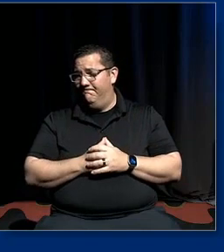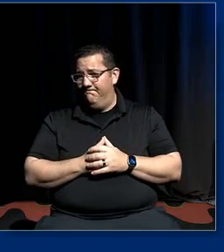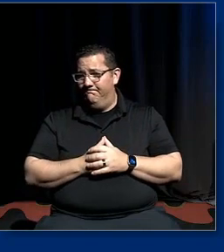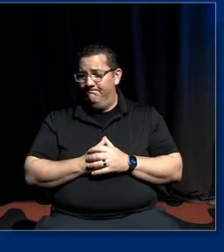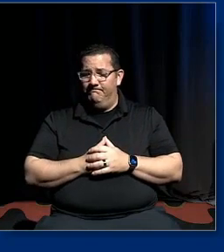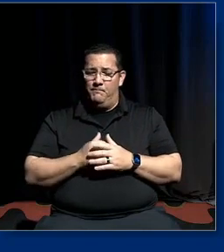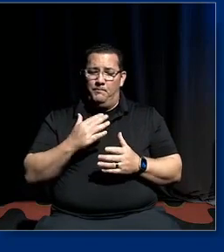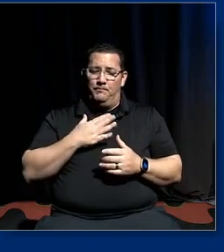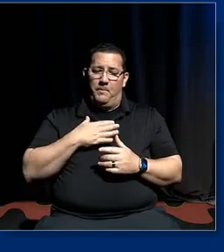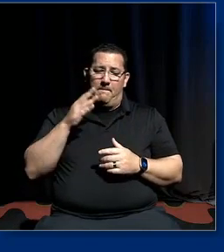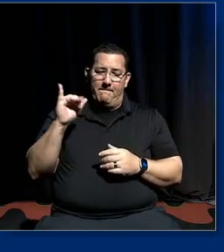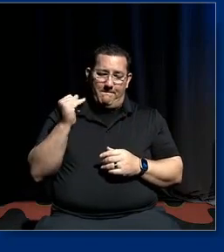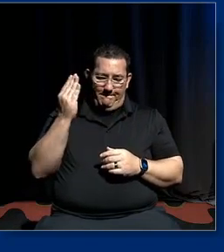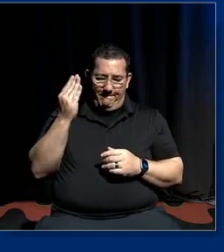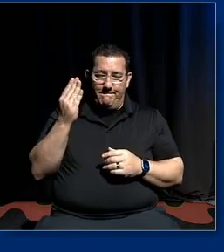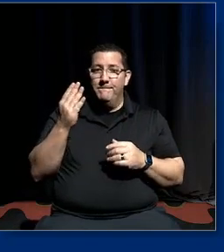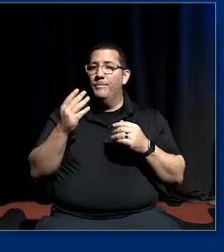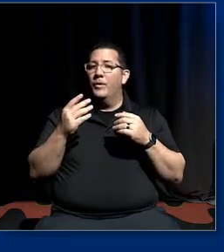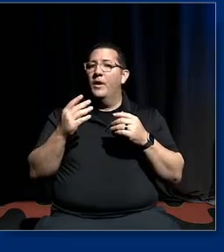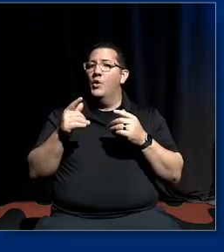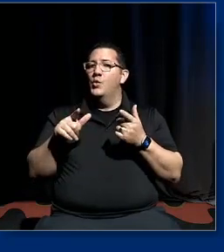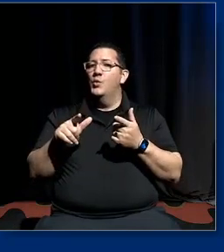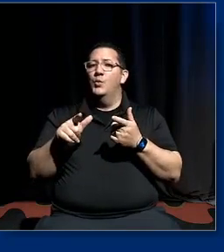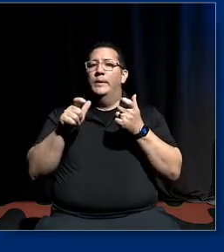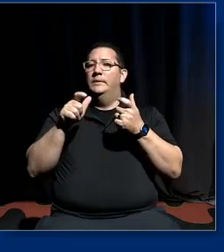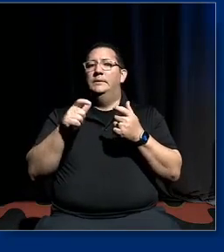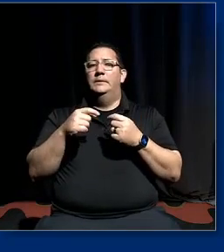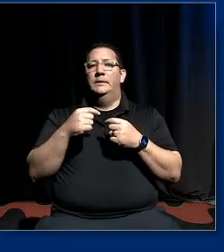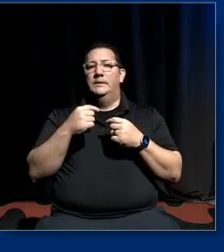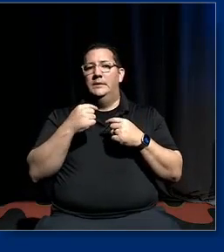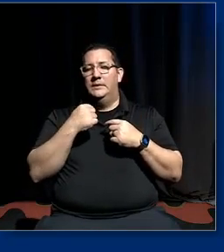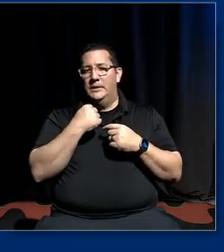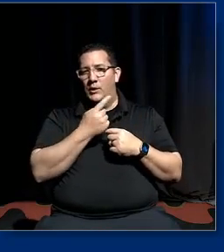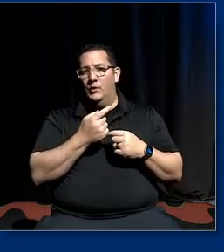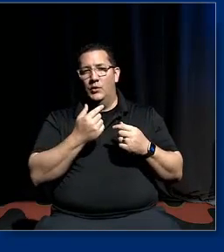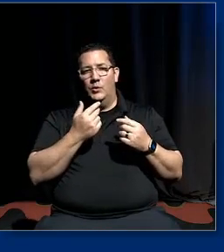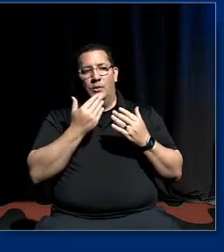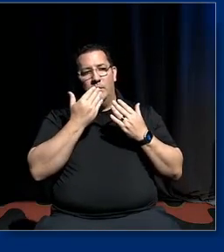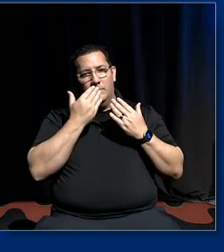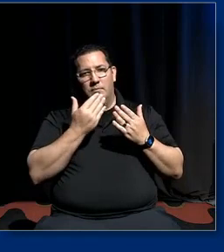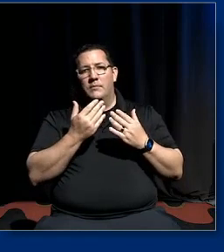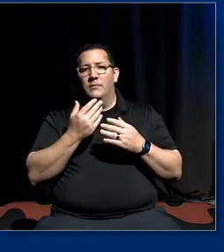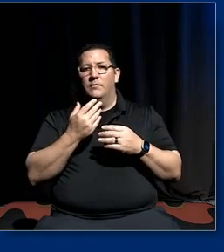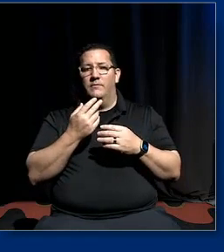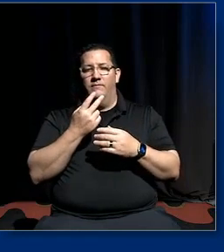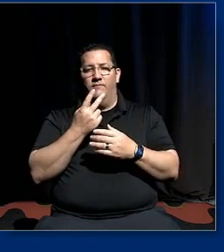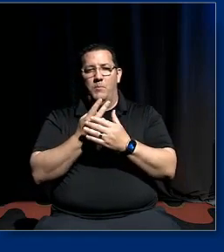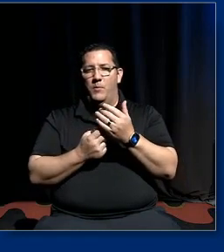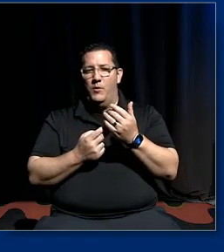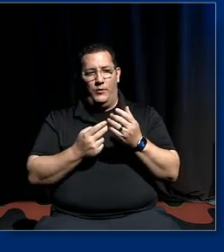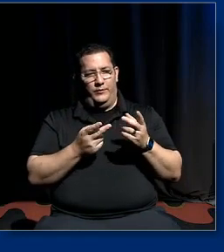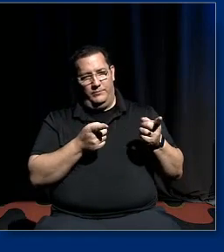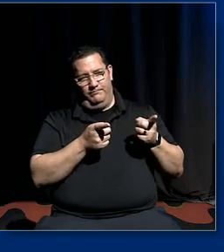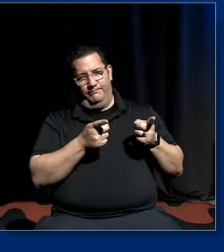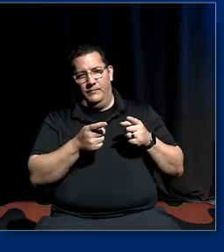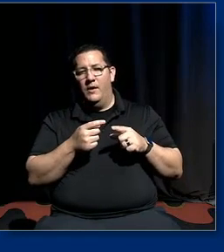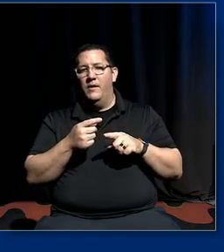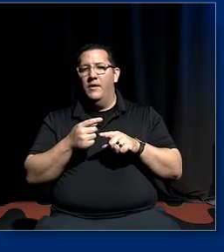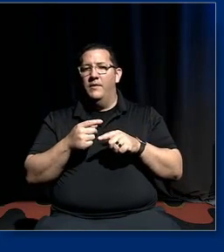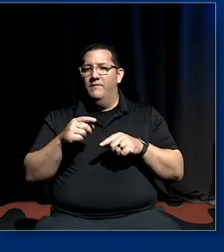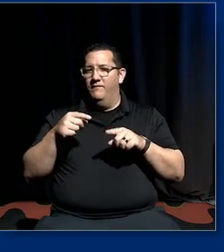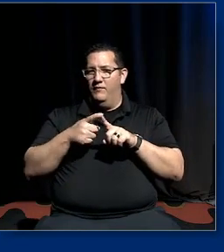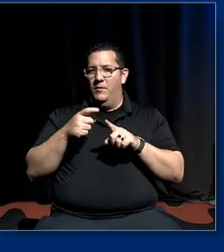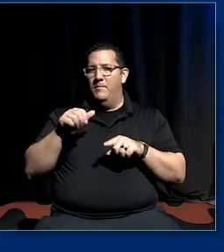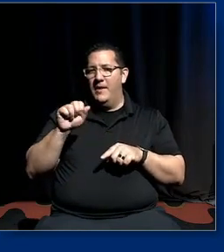is just to quickly give you both um a token of appreciation from ash and um thank you for for your time today